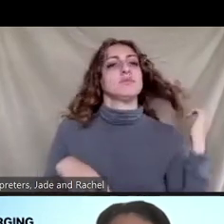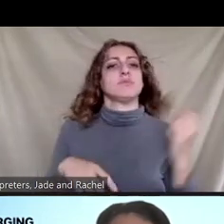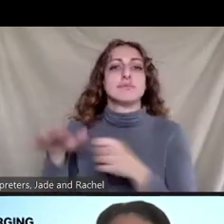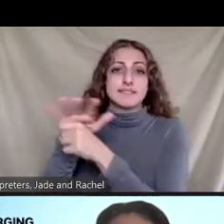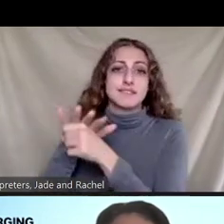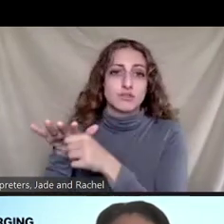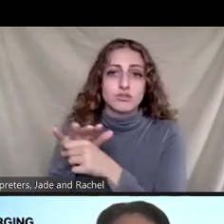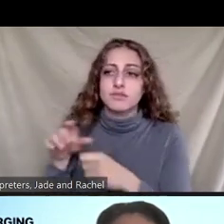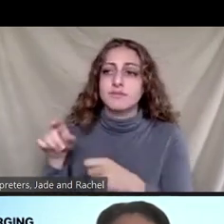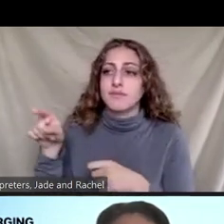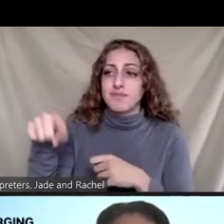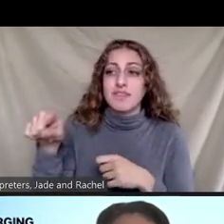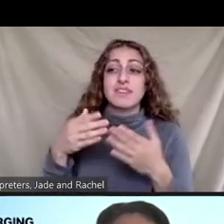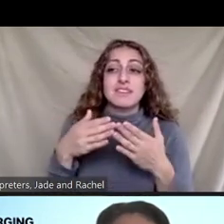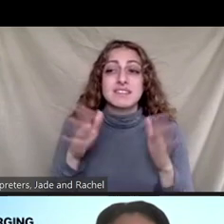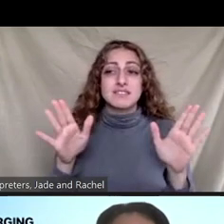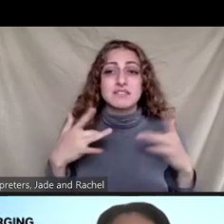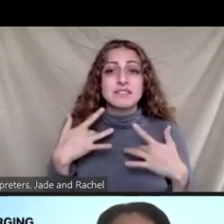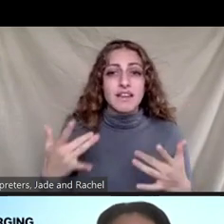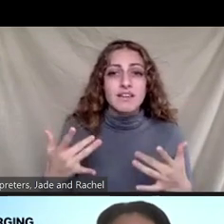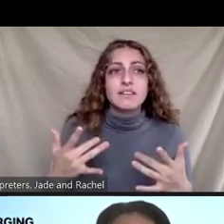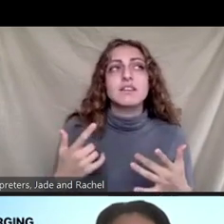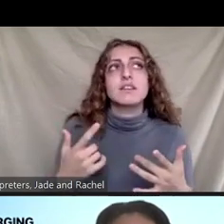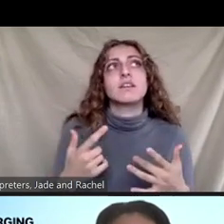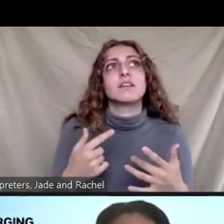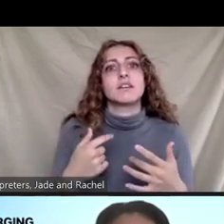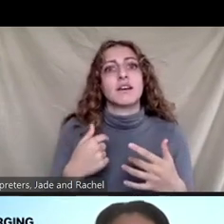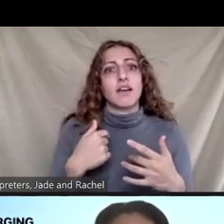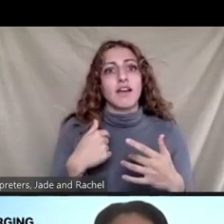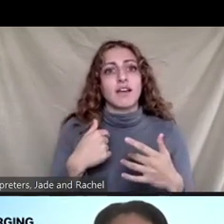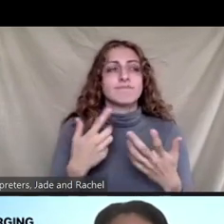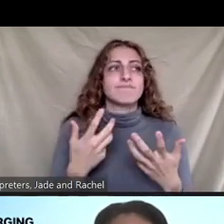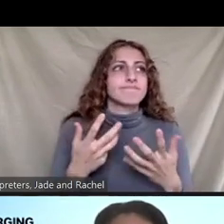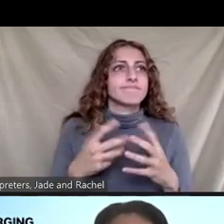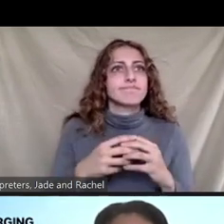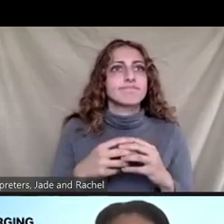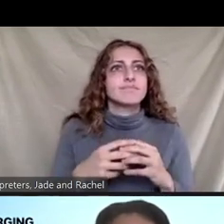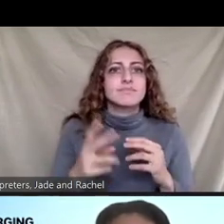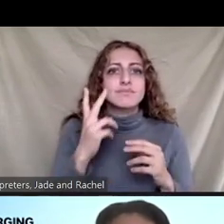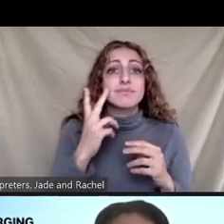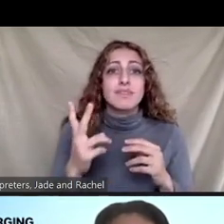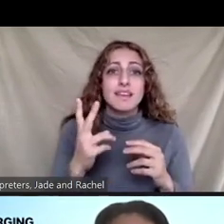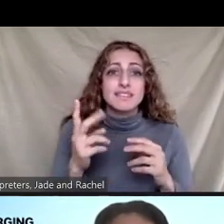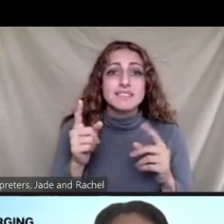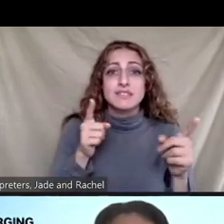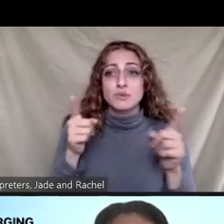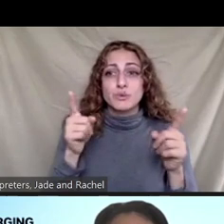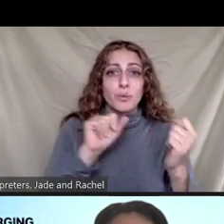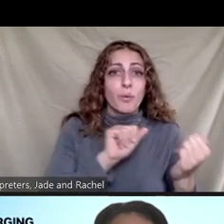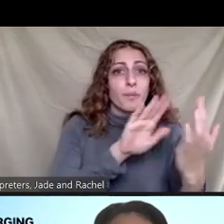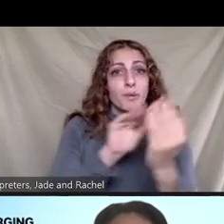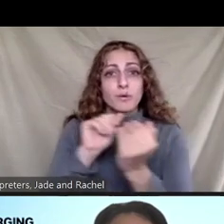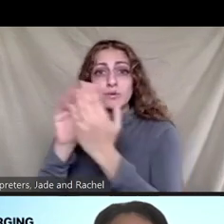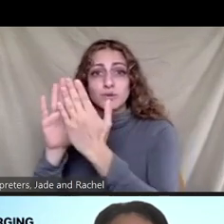I can see that to like, um, general approaches to